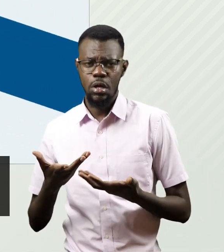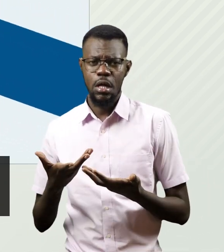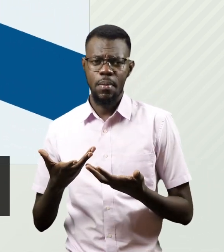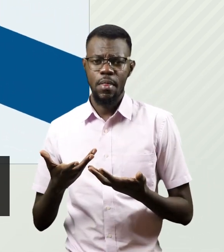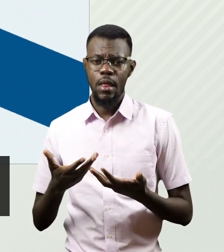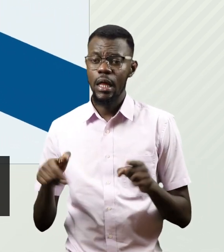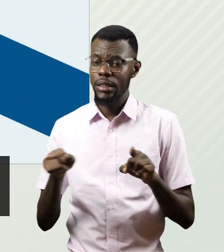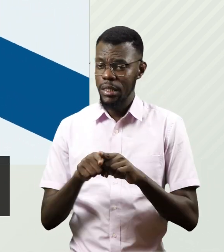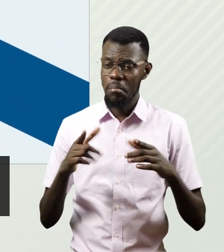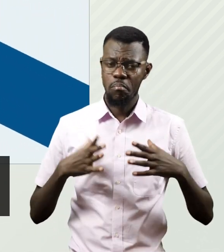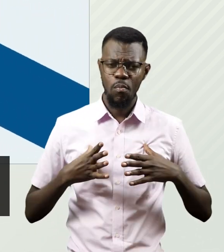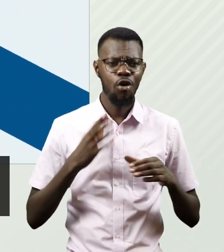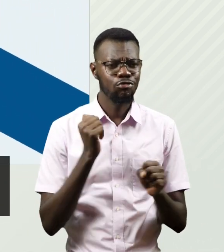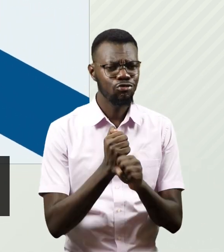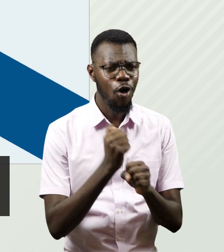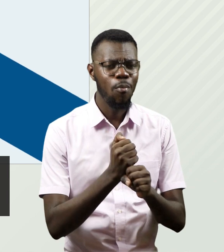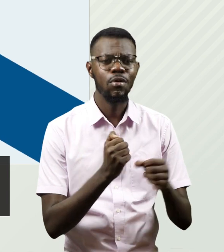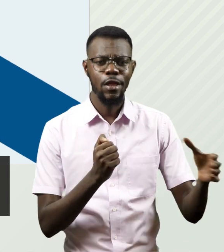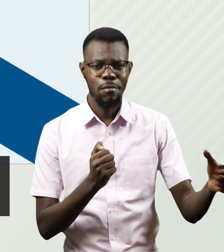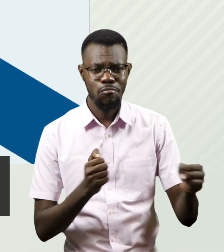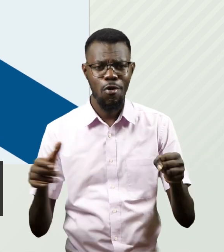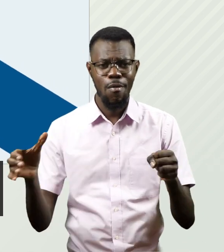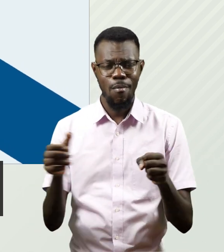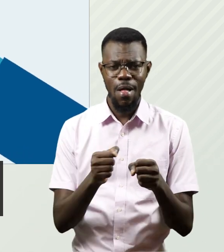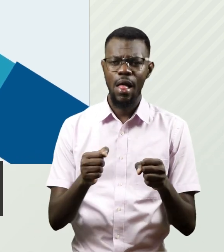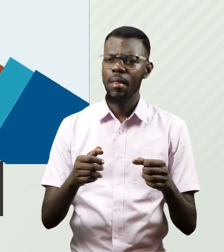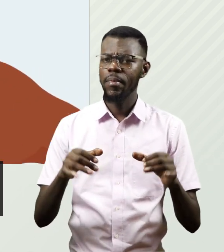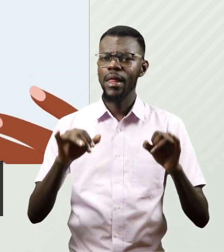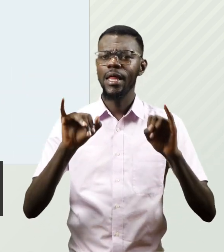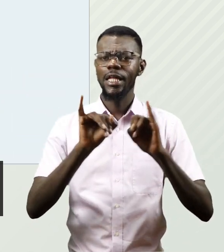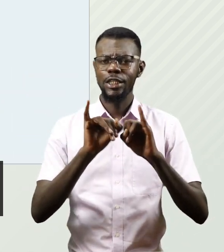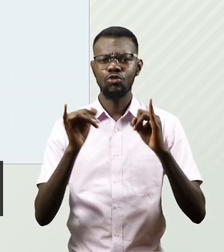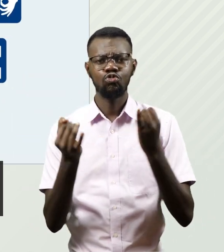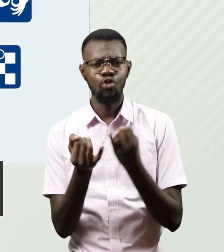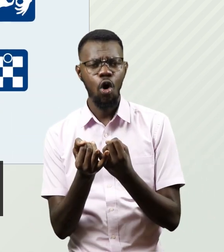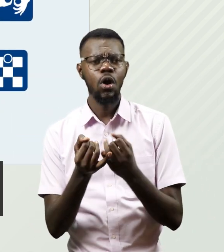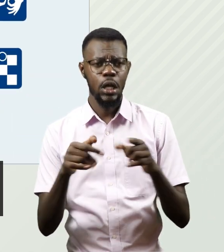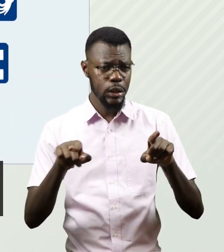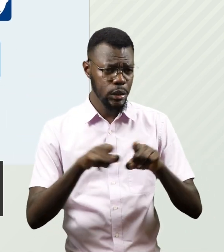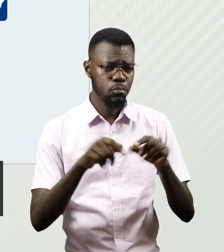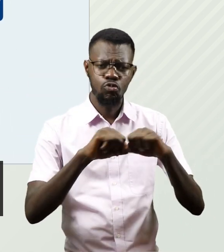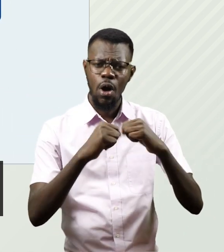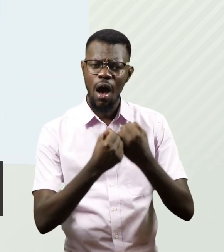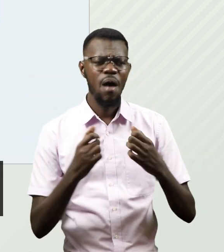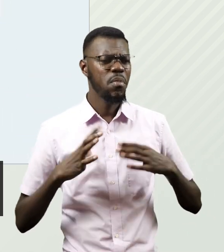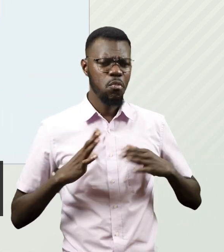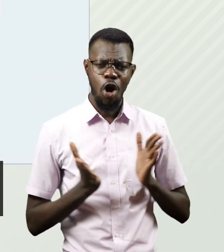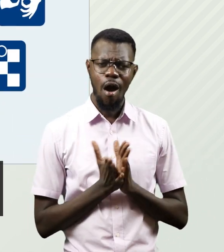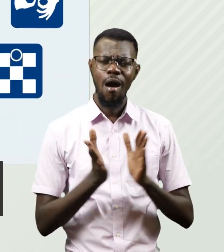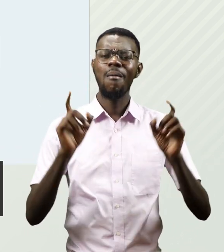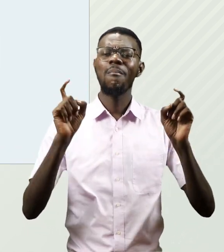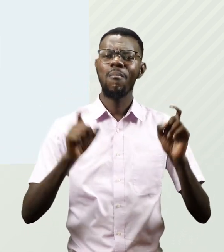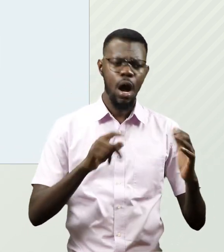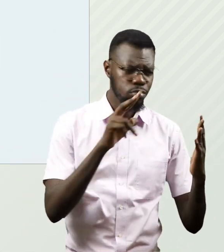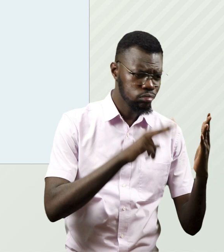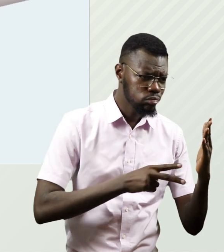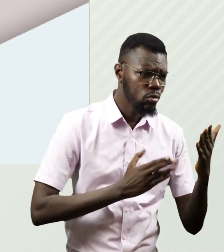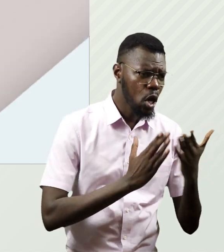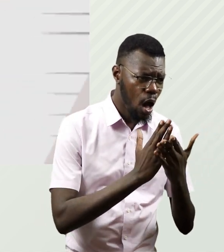institutions, and society at large should internalize those rights and work to honor them.